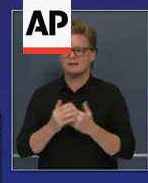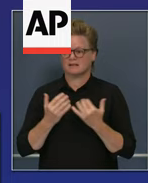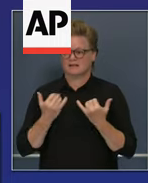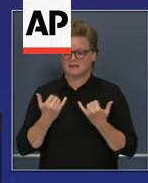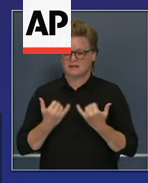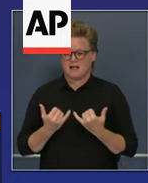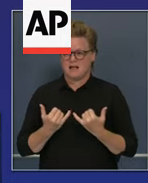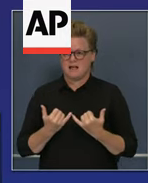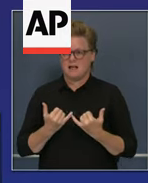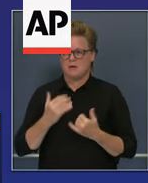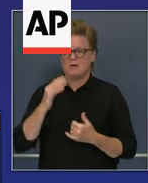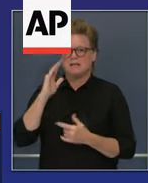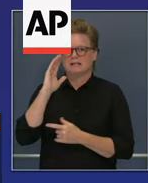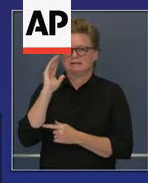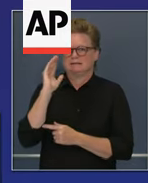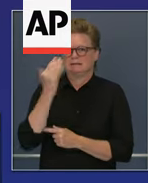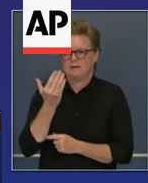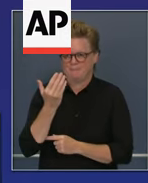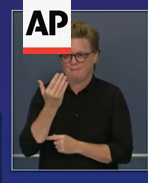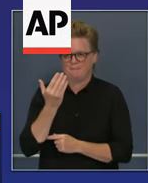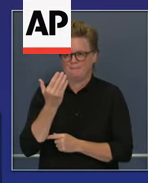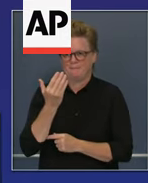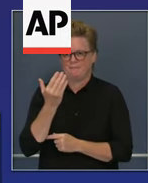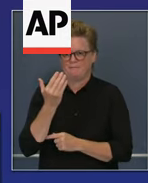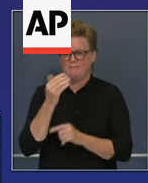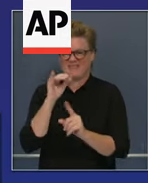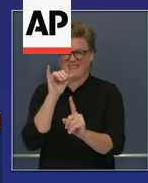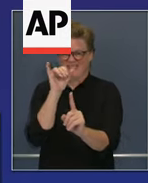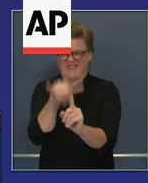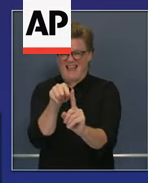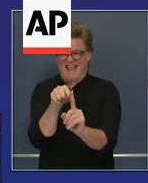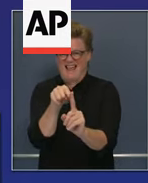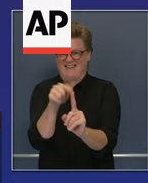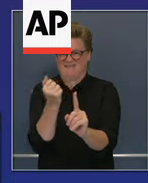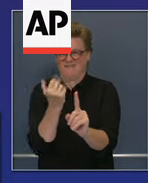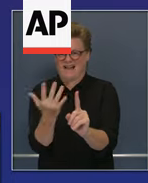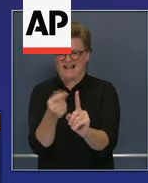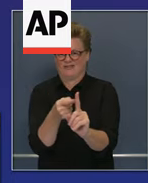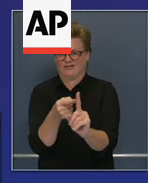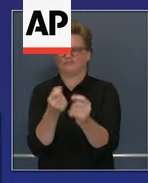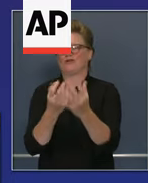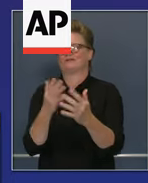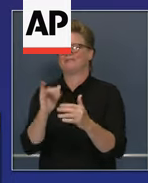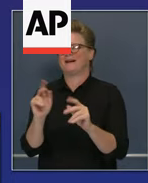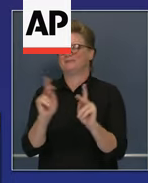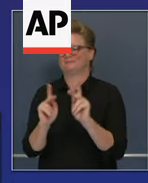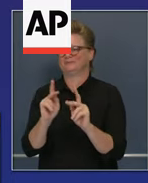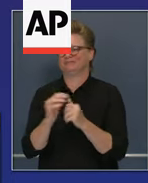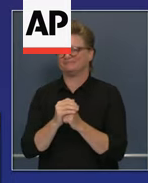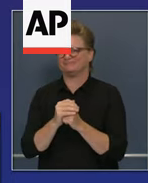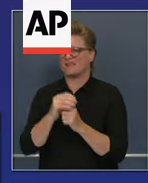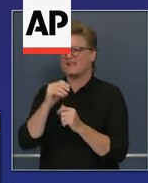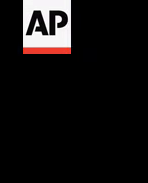to be at this moment, an example of another fire that was not Mother Nature but